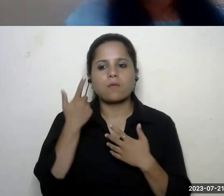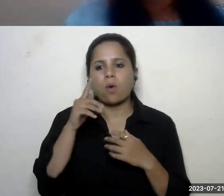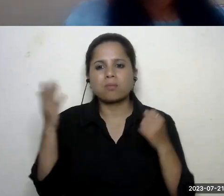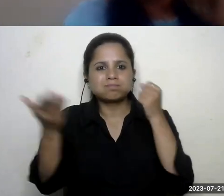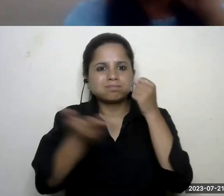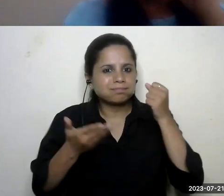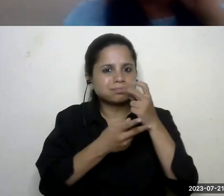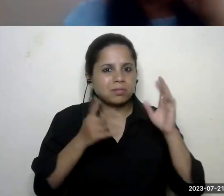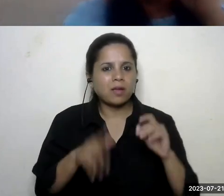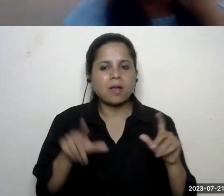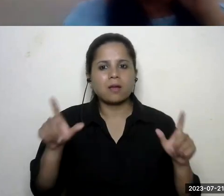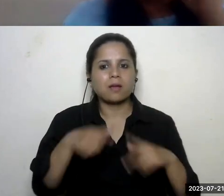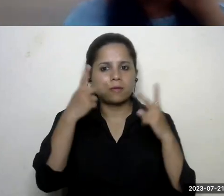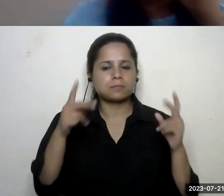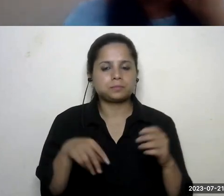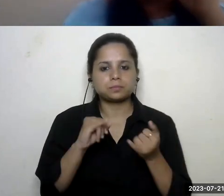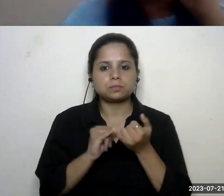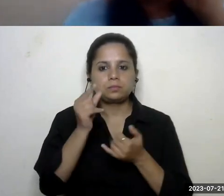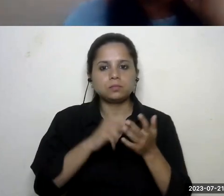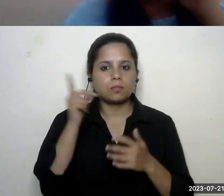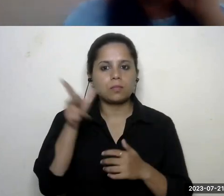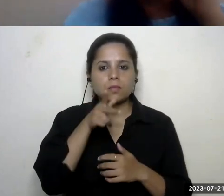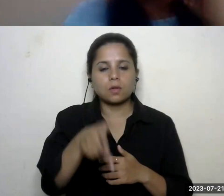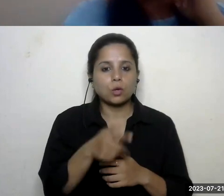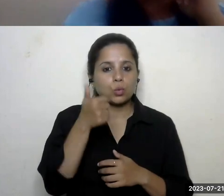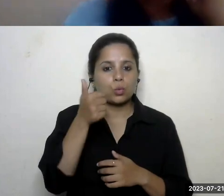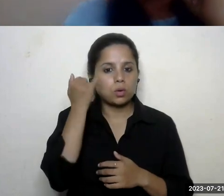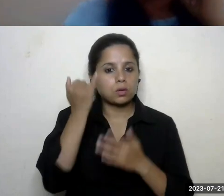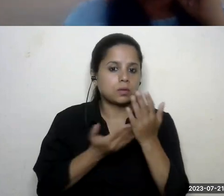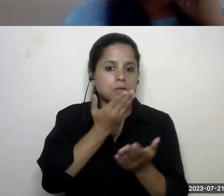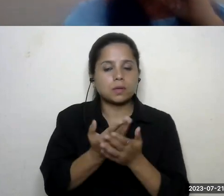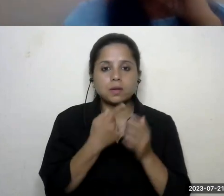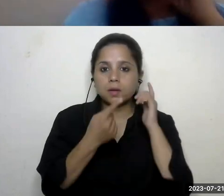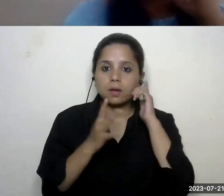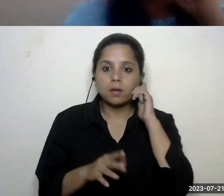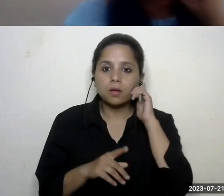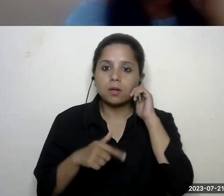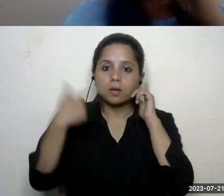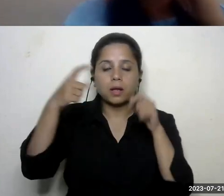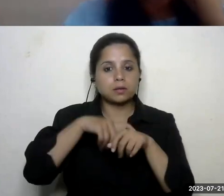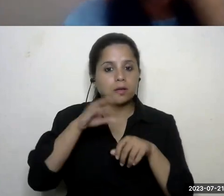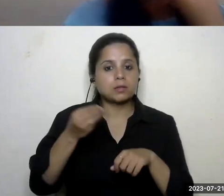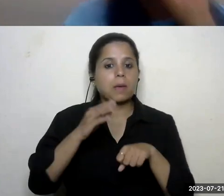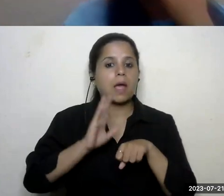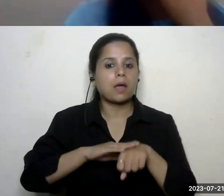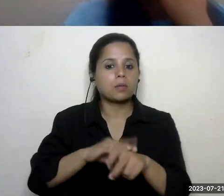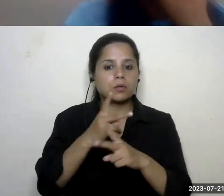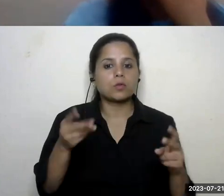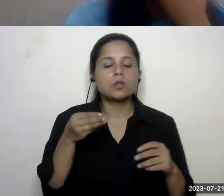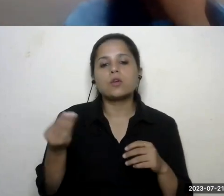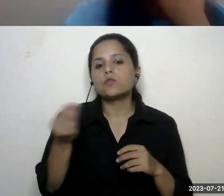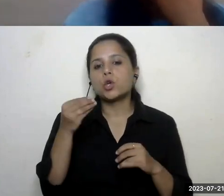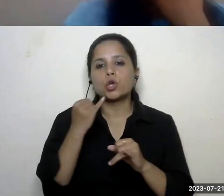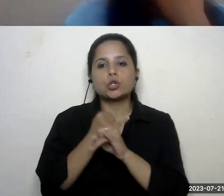dr sunil kapadia has a good suggestion here next time we'll have some experience of few institutions